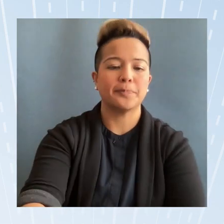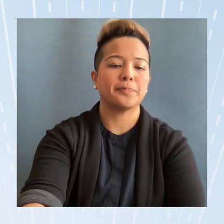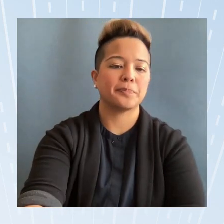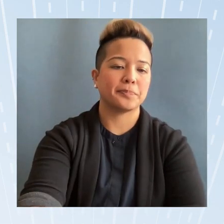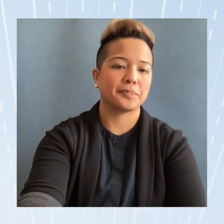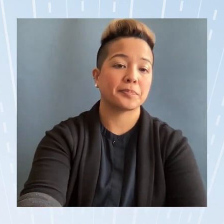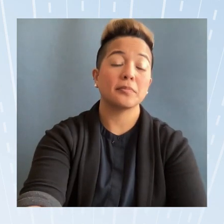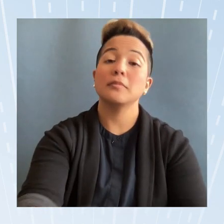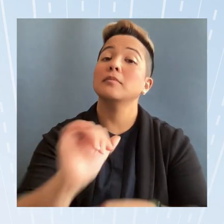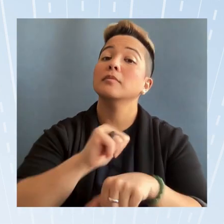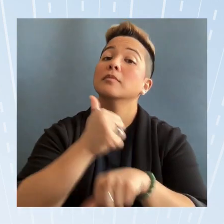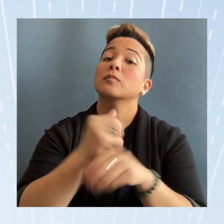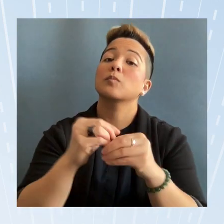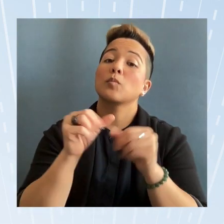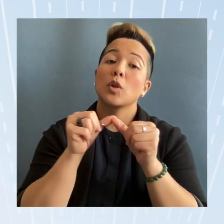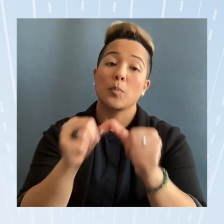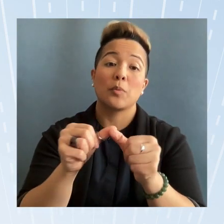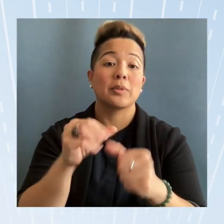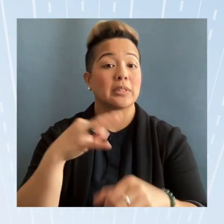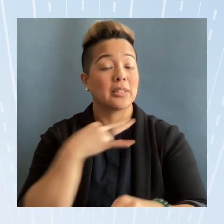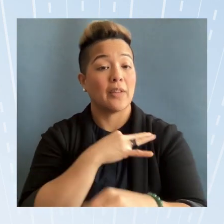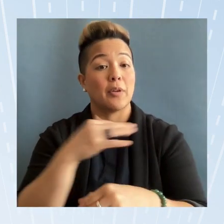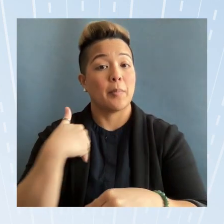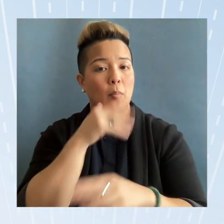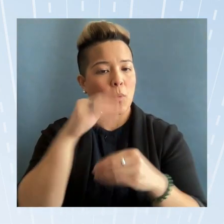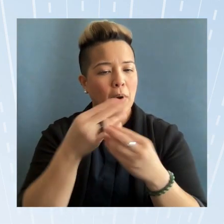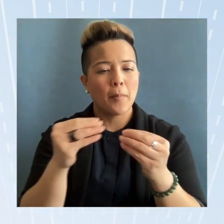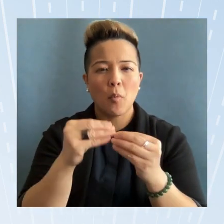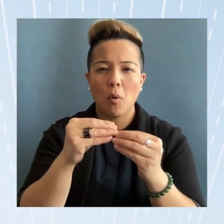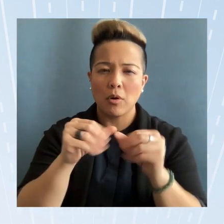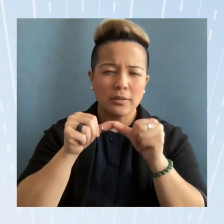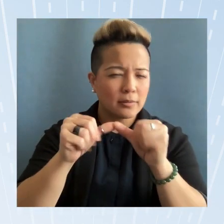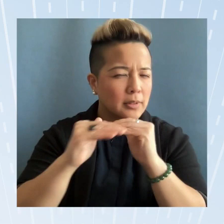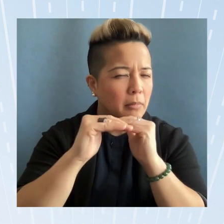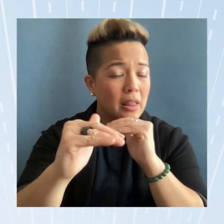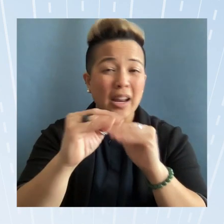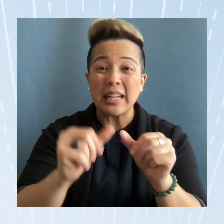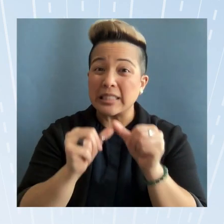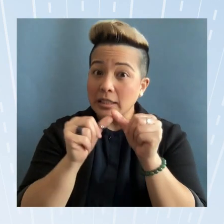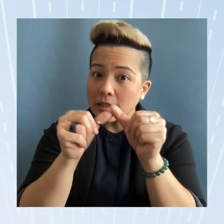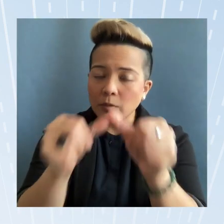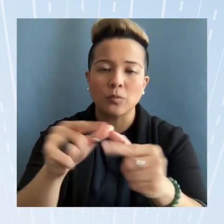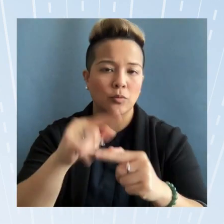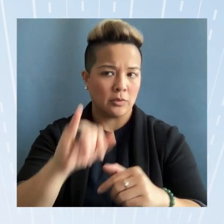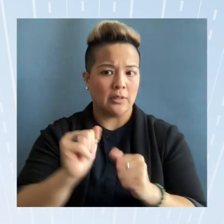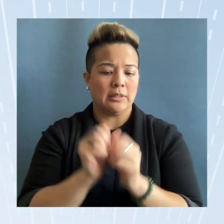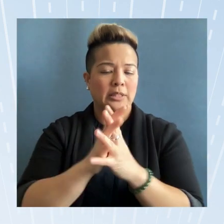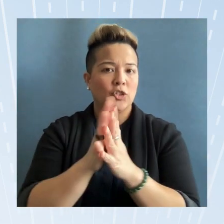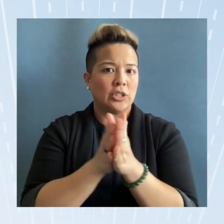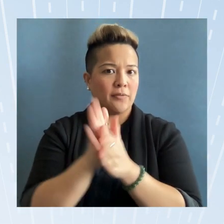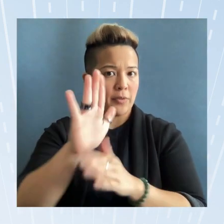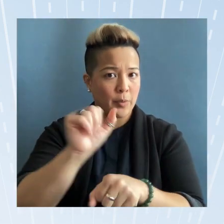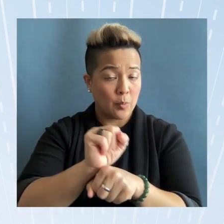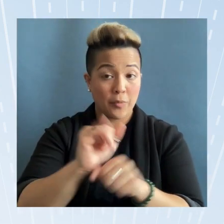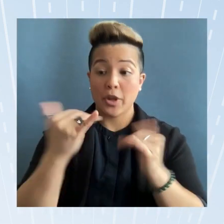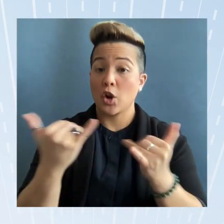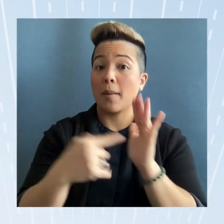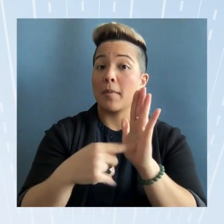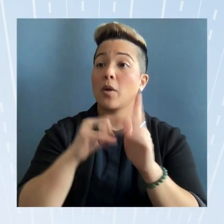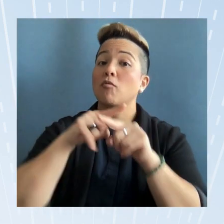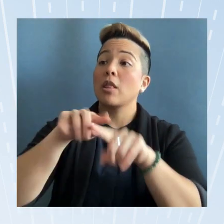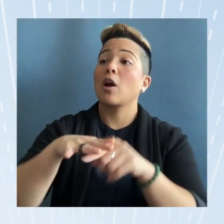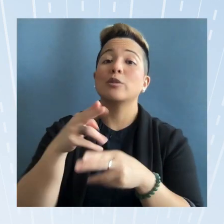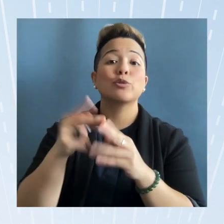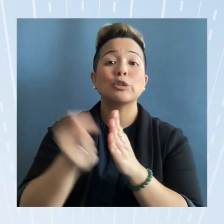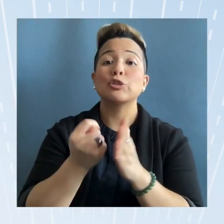establishing more permanent staff members would provide greater stability and continuity to the initiatives work the current model of relying on short